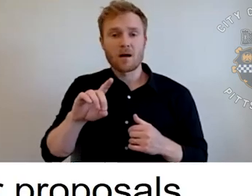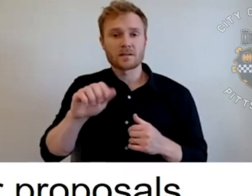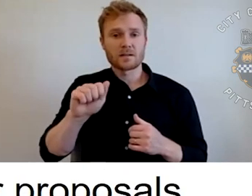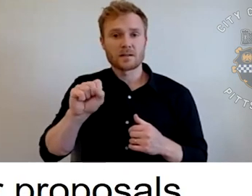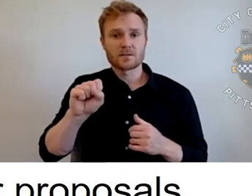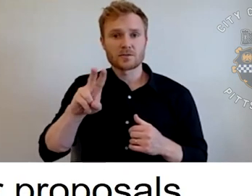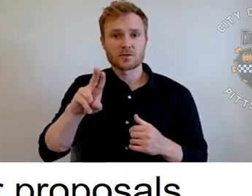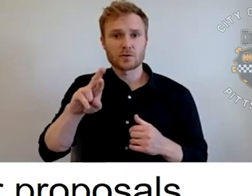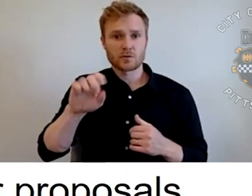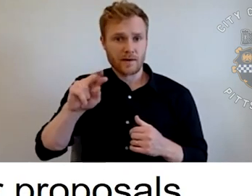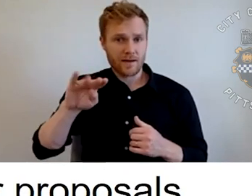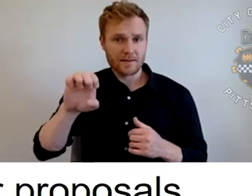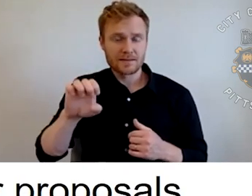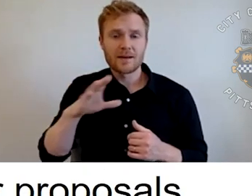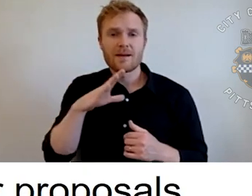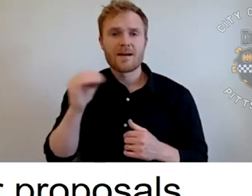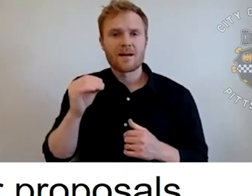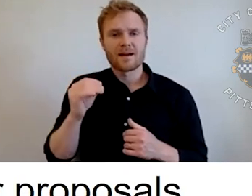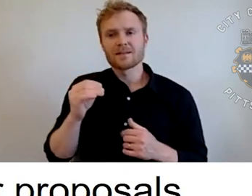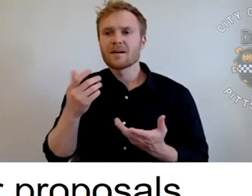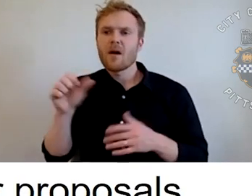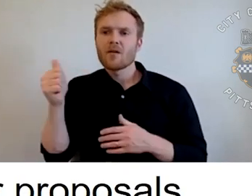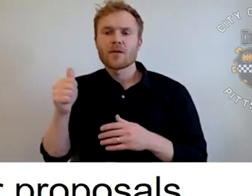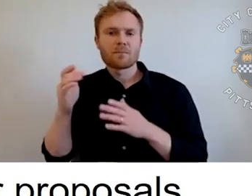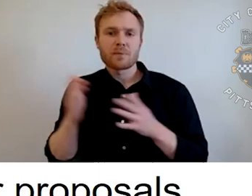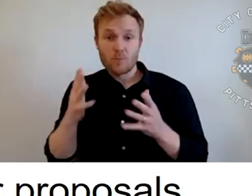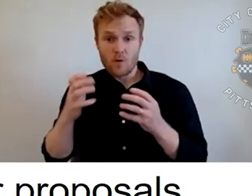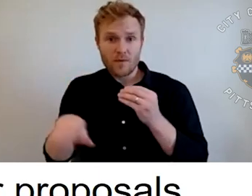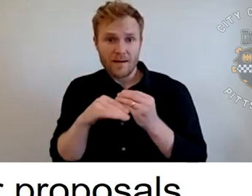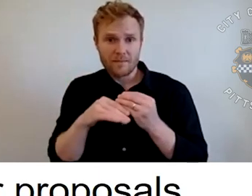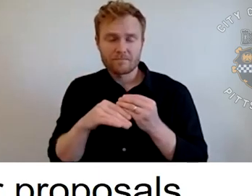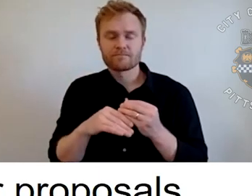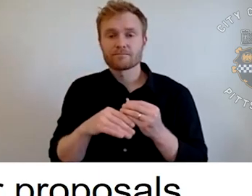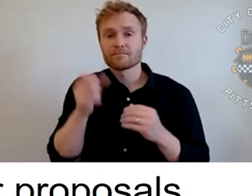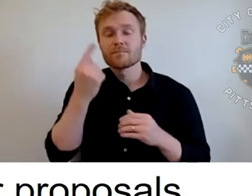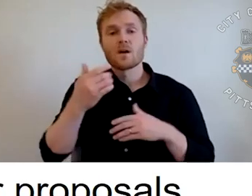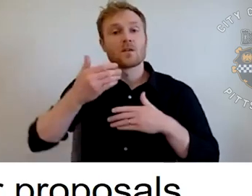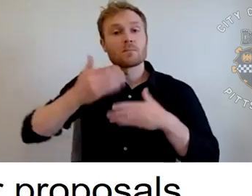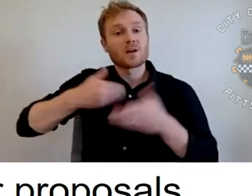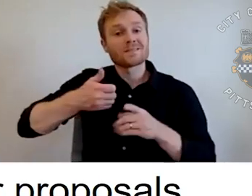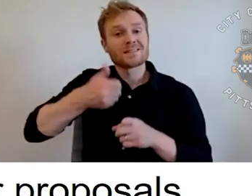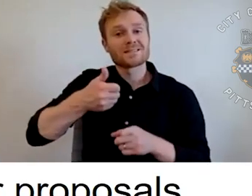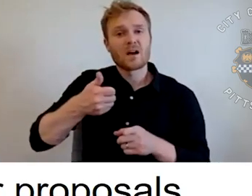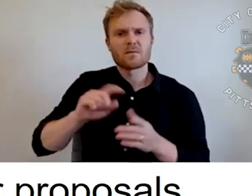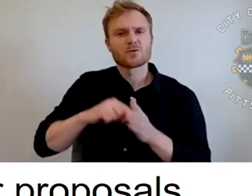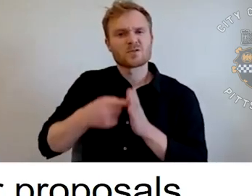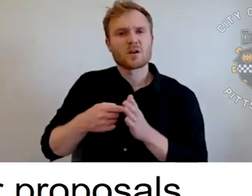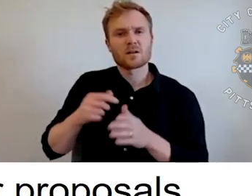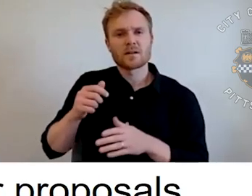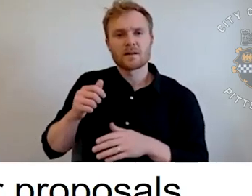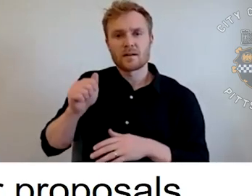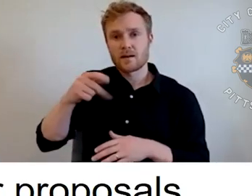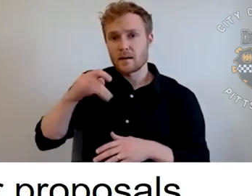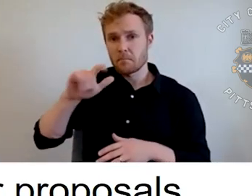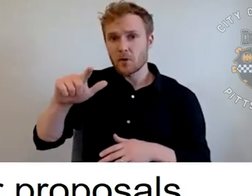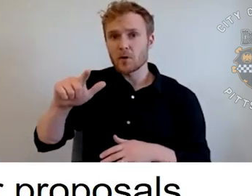The process itself kicked off just a little bit ago. In April, the mayor releases a list of their budget priorities. We're going